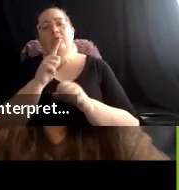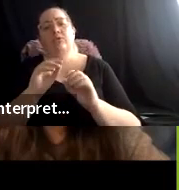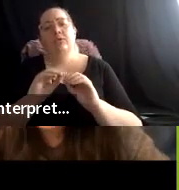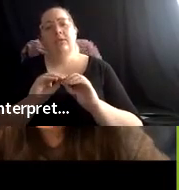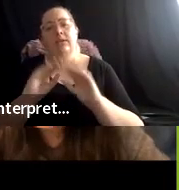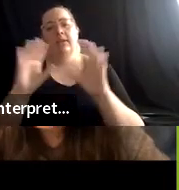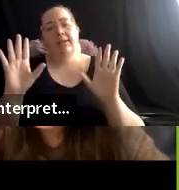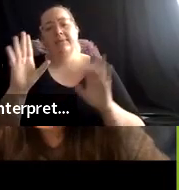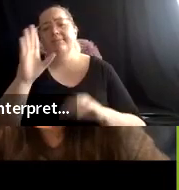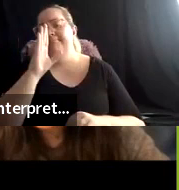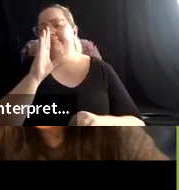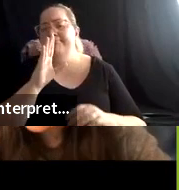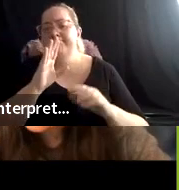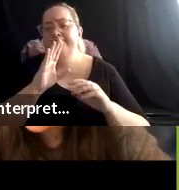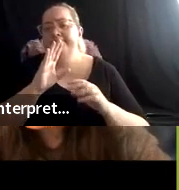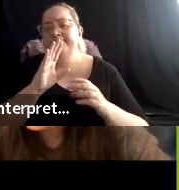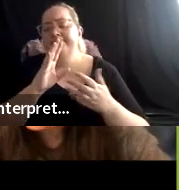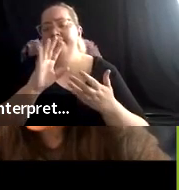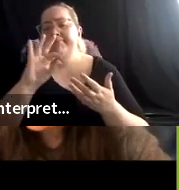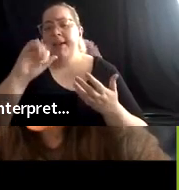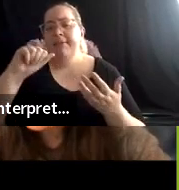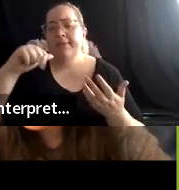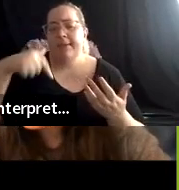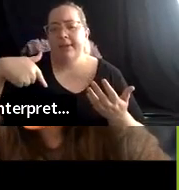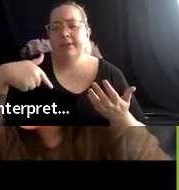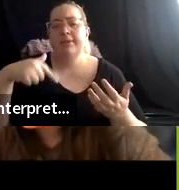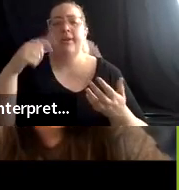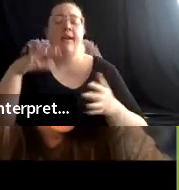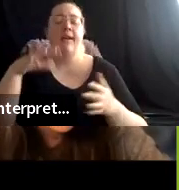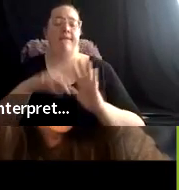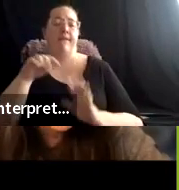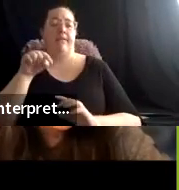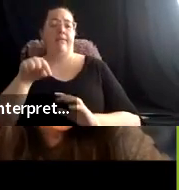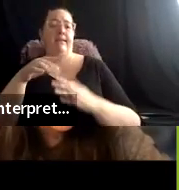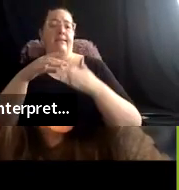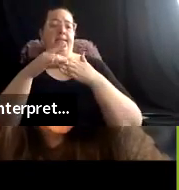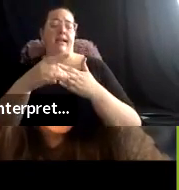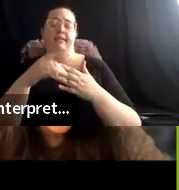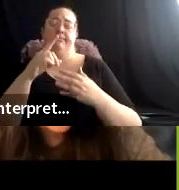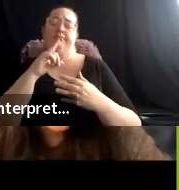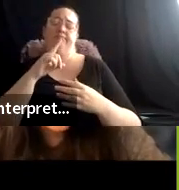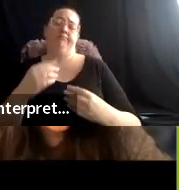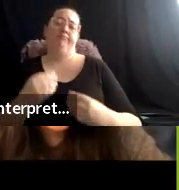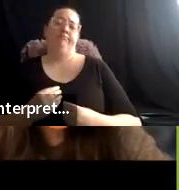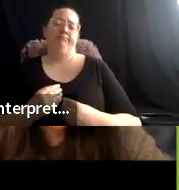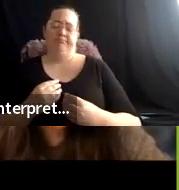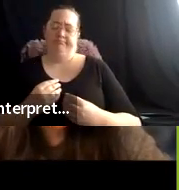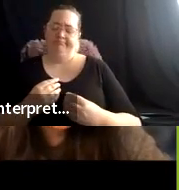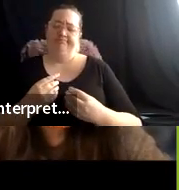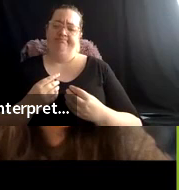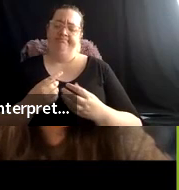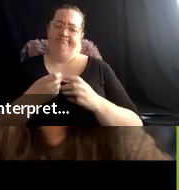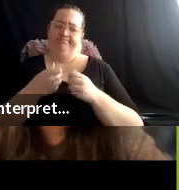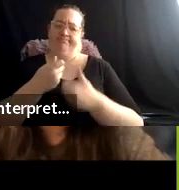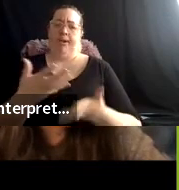I found that this guide was really inspiring more questions than answers. Uh, I